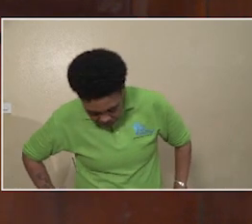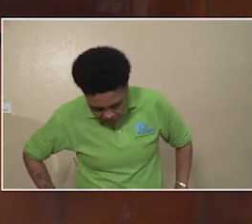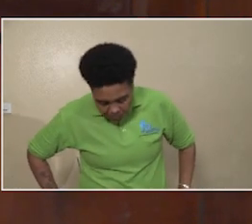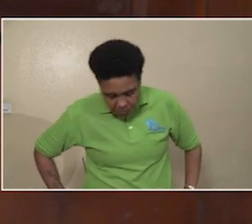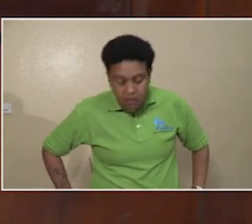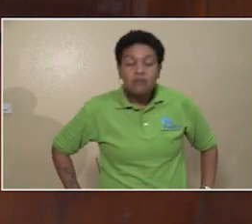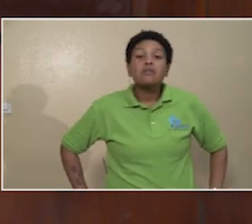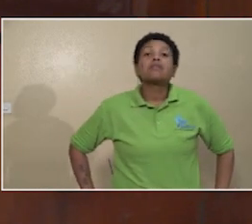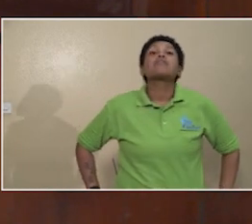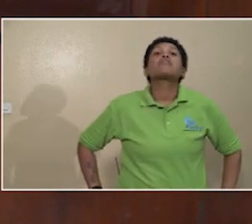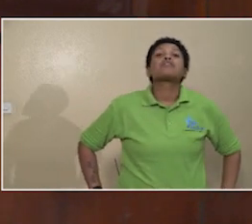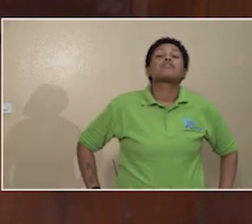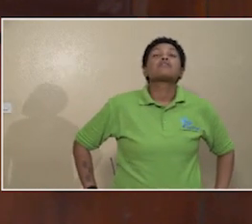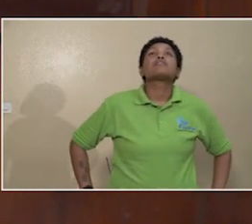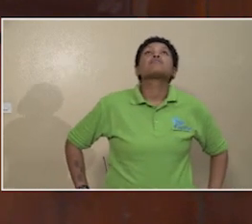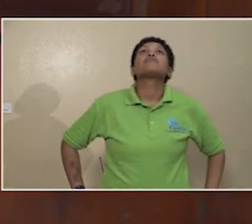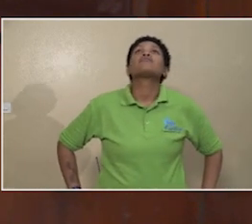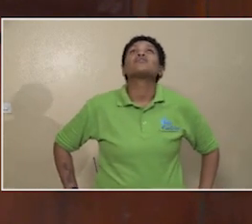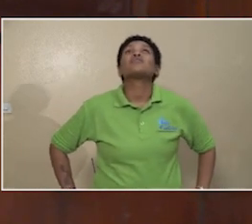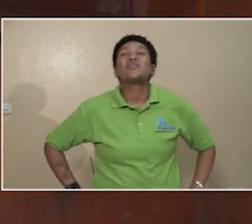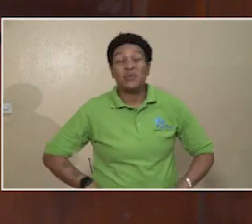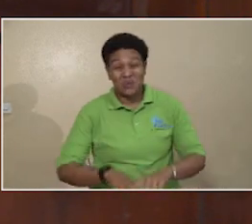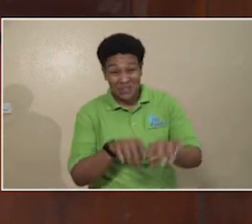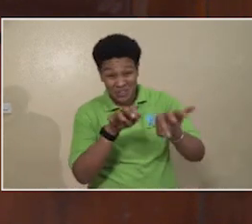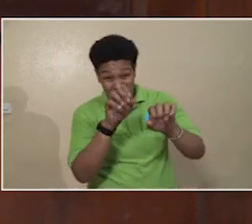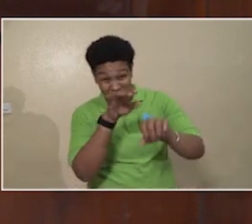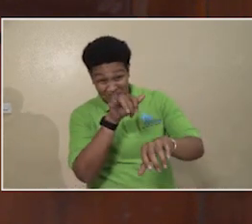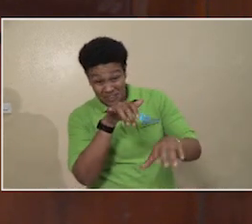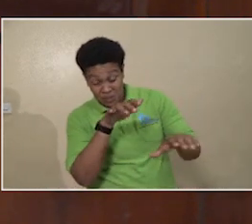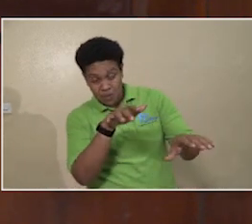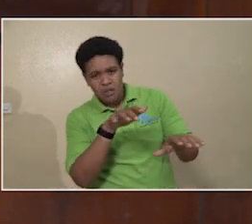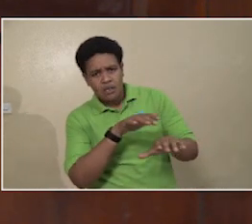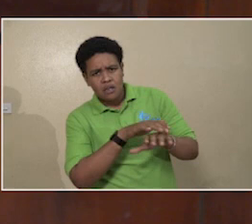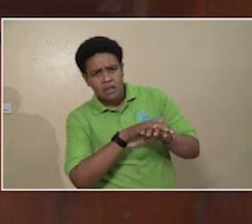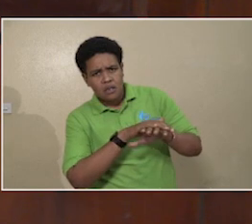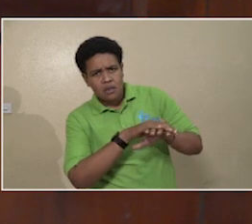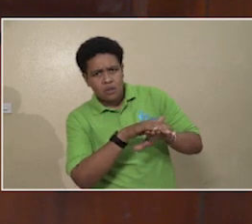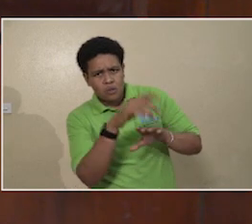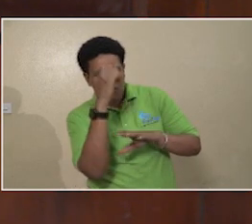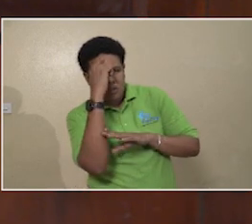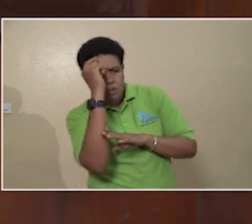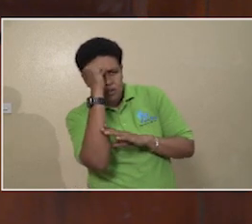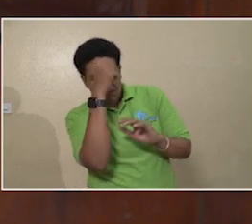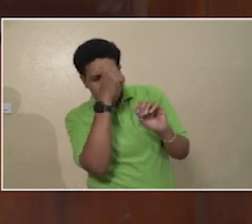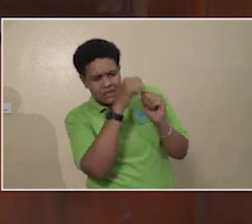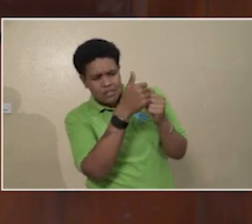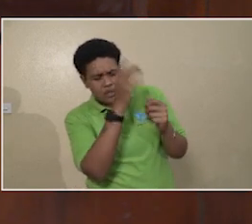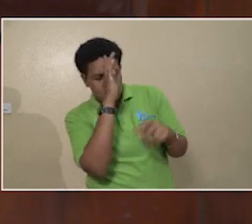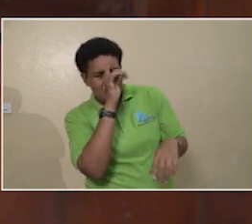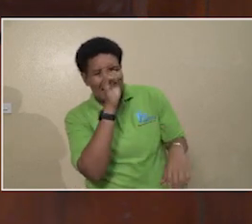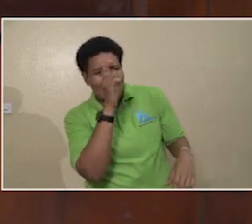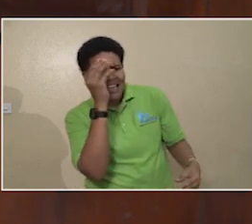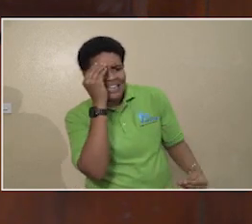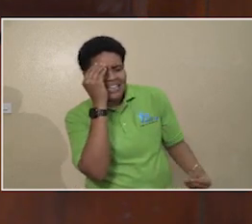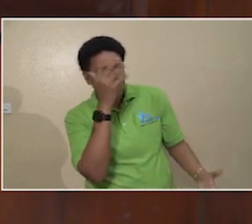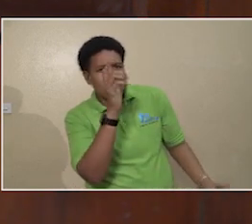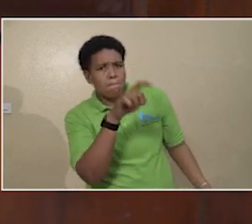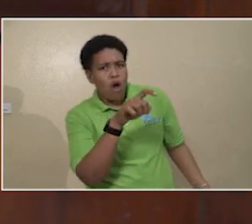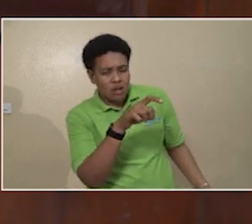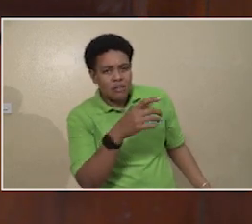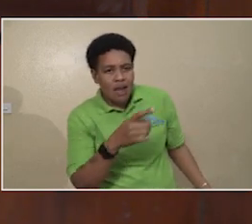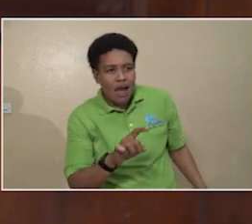agencies are going to insist that it is mandatory. But what PICA or